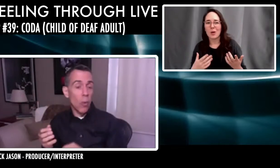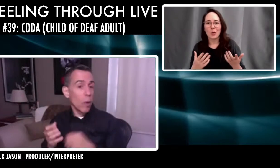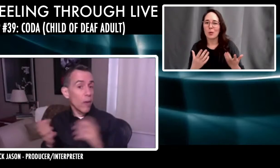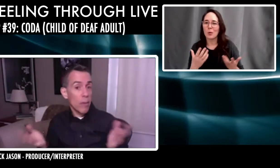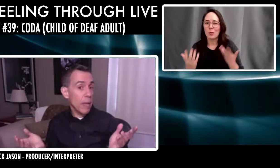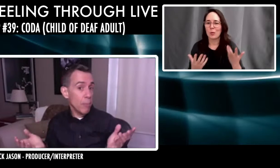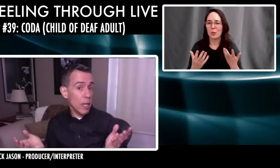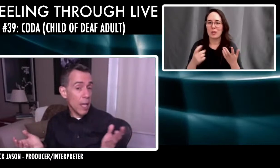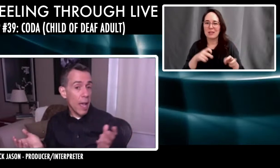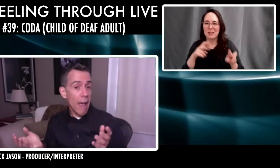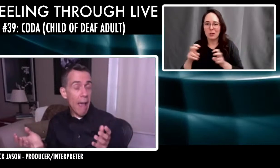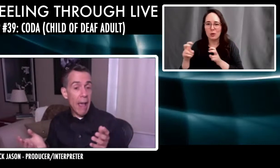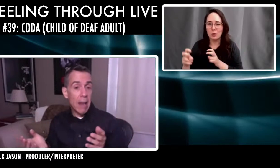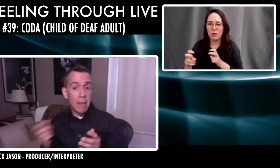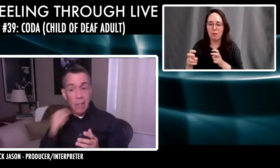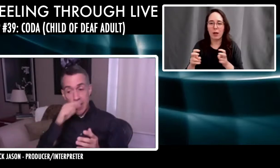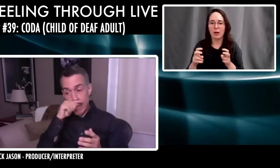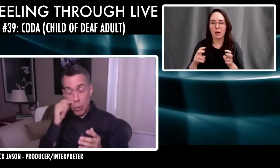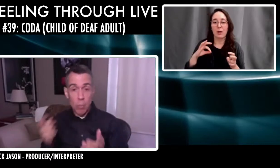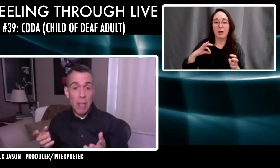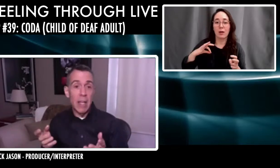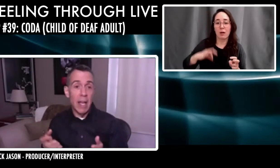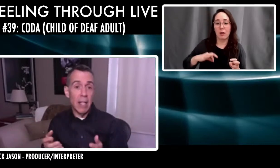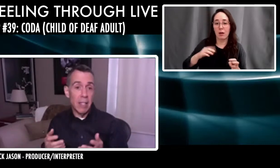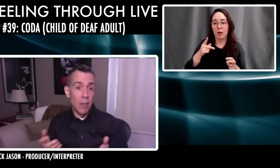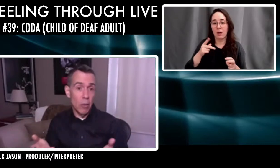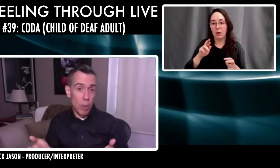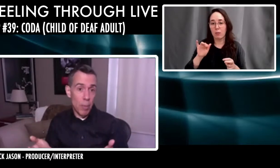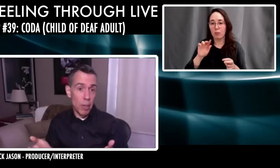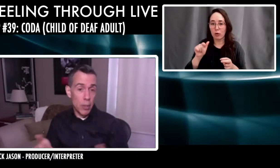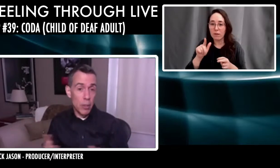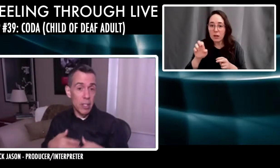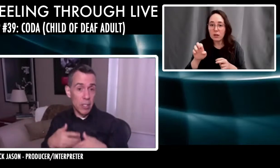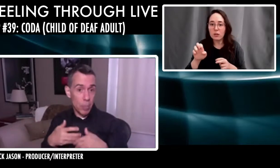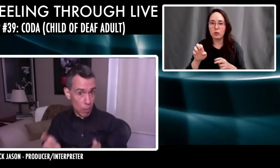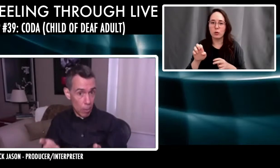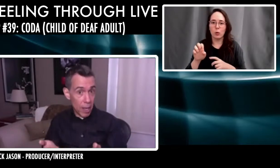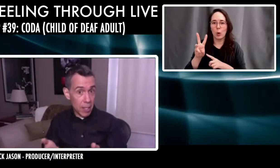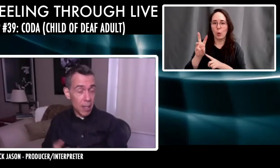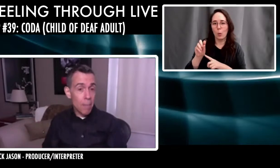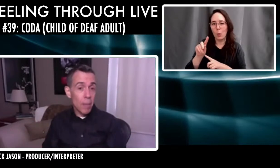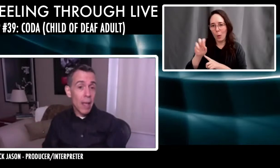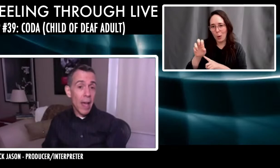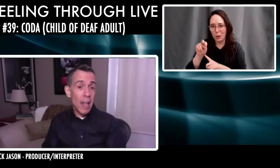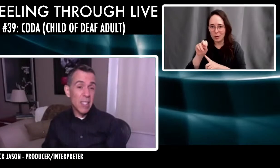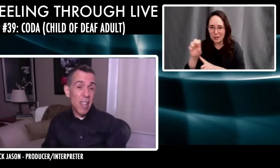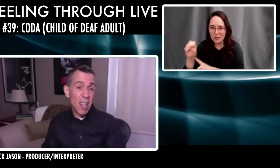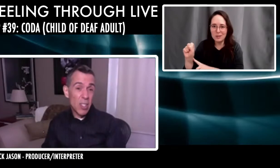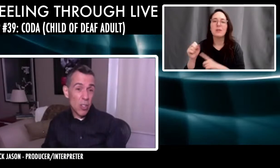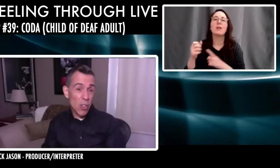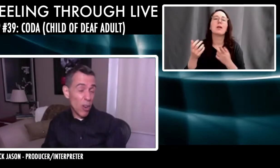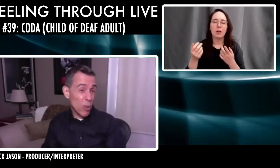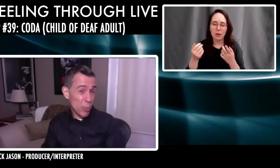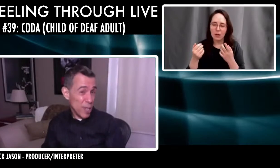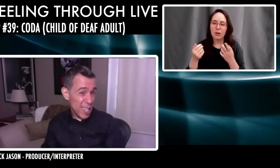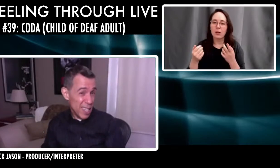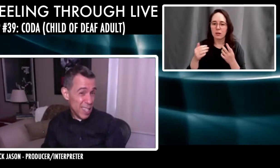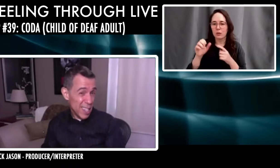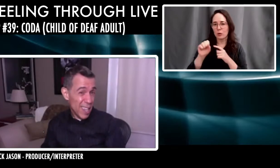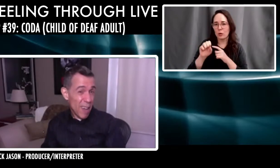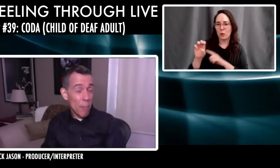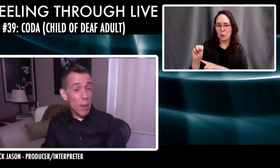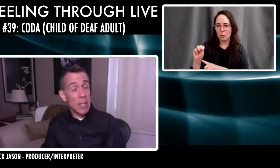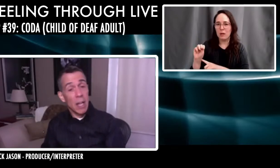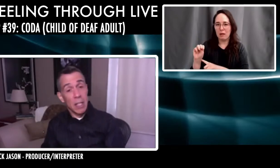or whatever it may be. And social media has given those people an opportunity to speak their minds. And it's not necessarily always pretty,